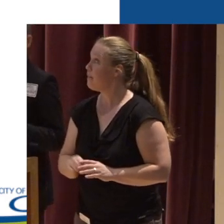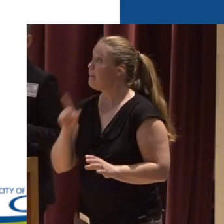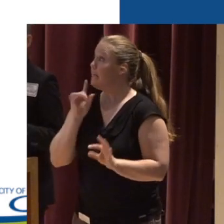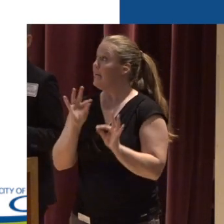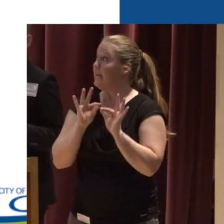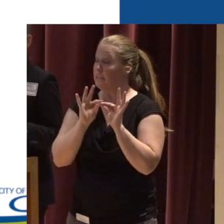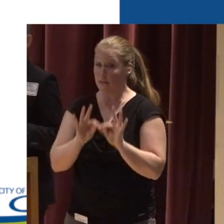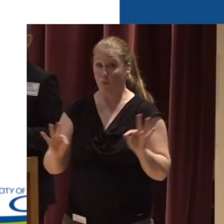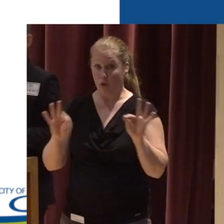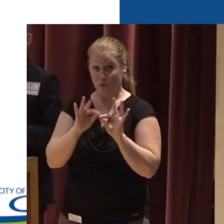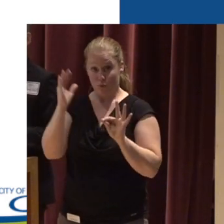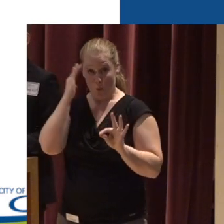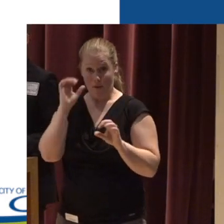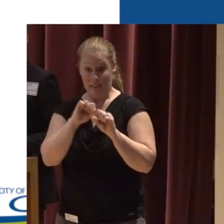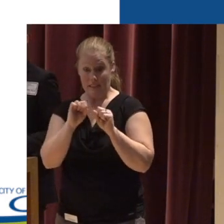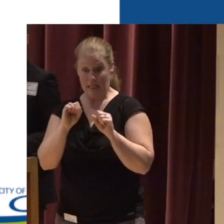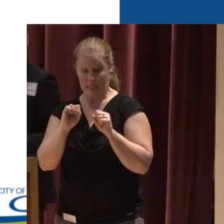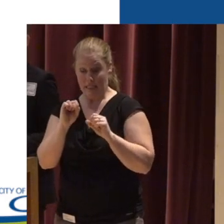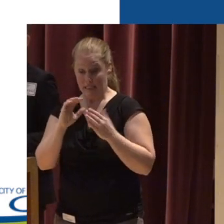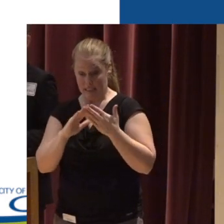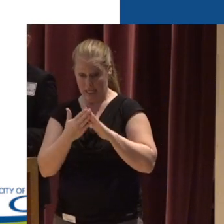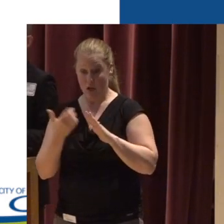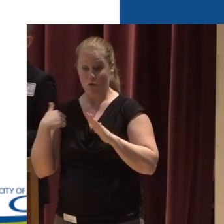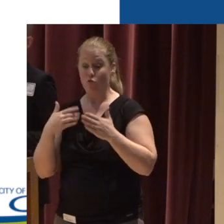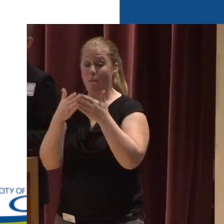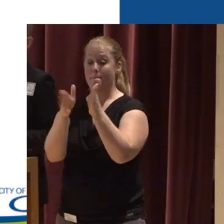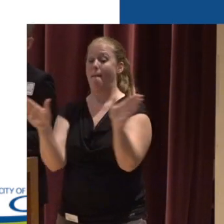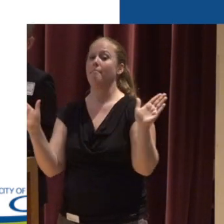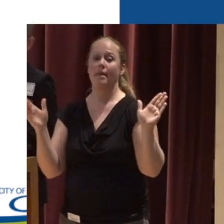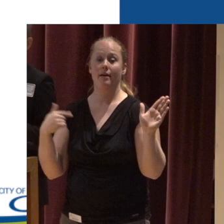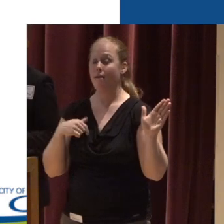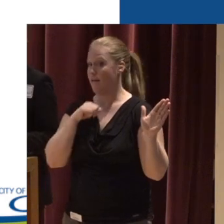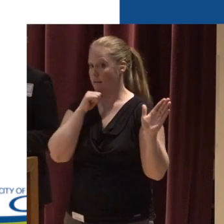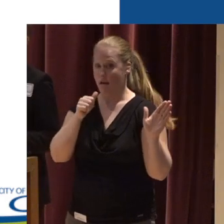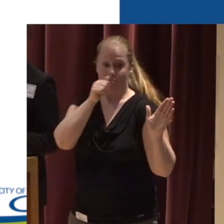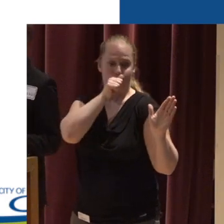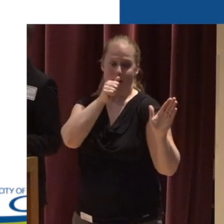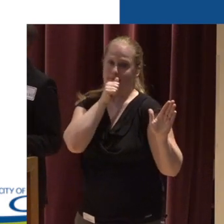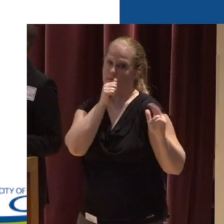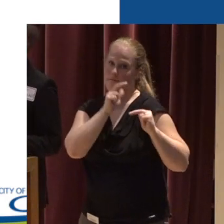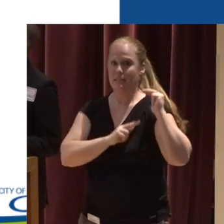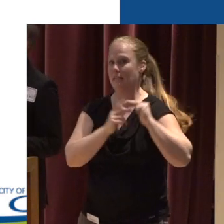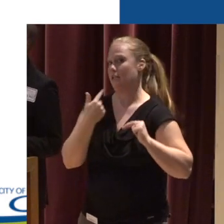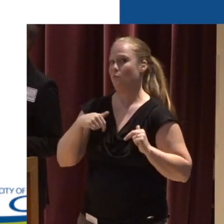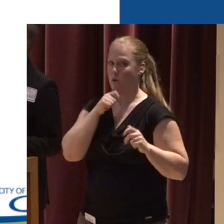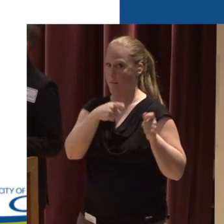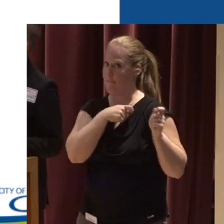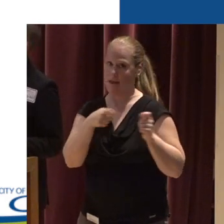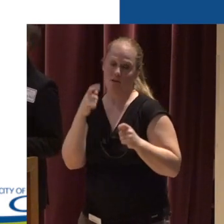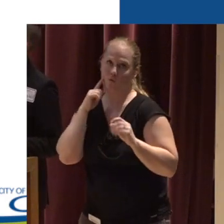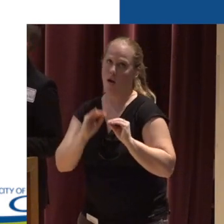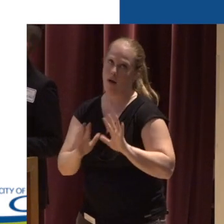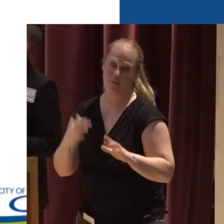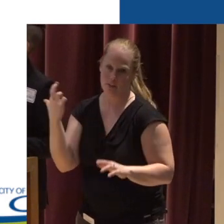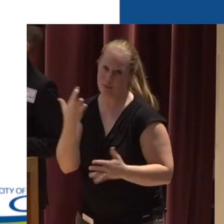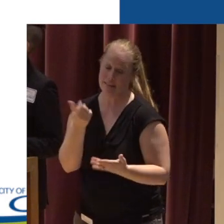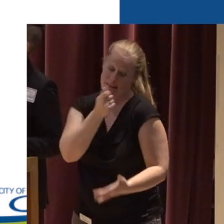important to know the City We manage all public facilities We do not manage actively private facilities For obvious reasons